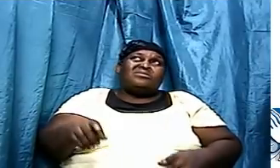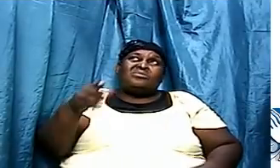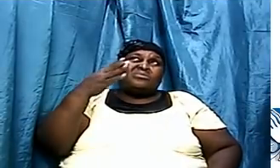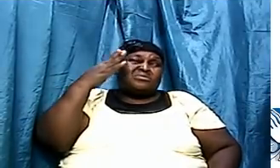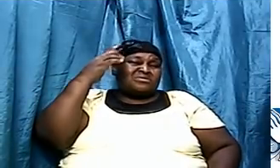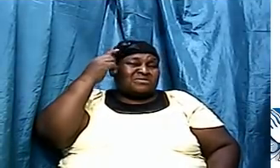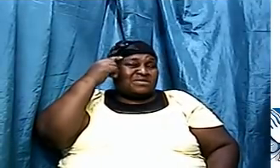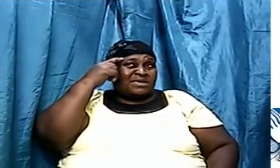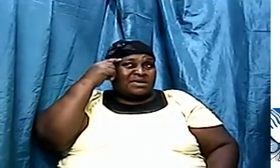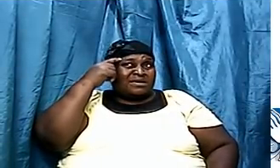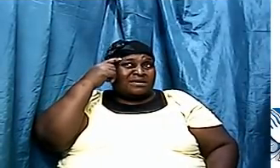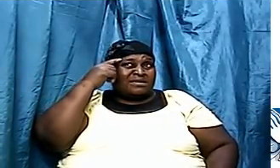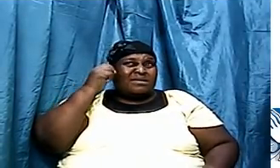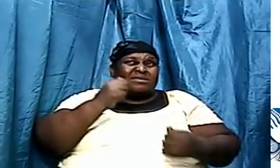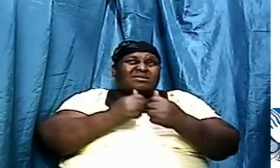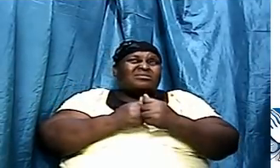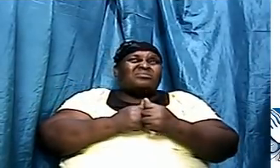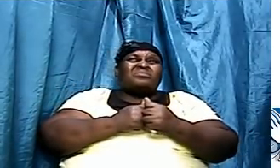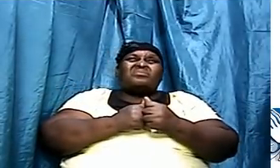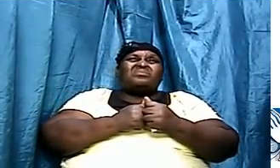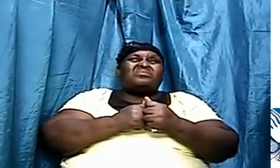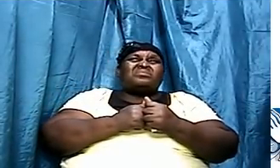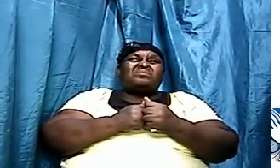He would exceed 3000.